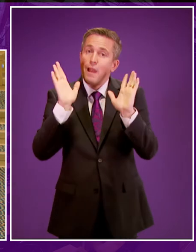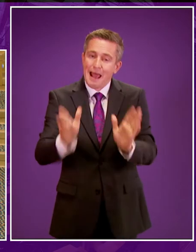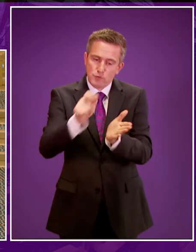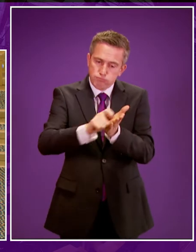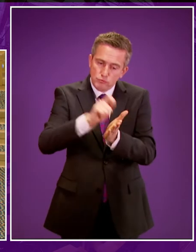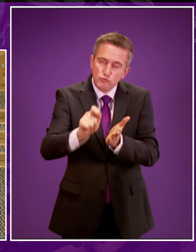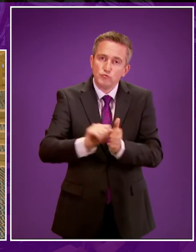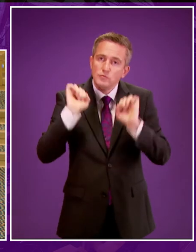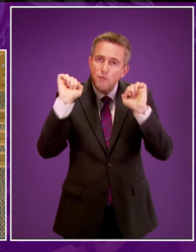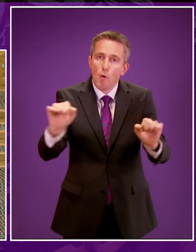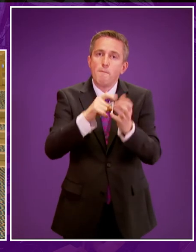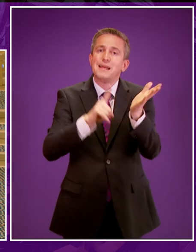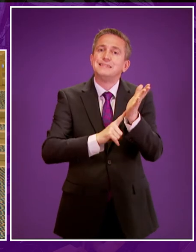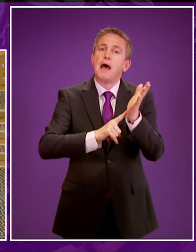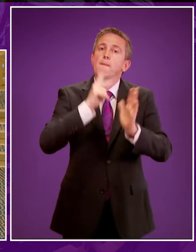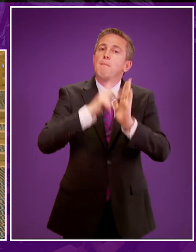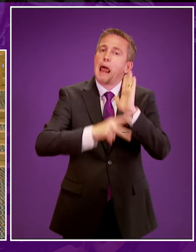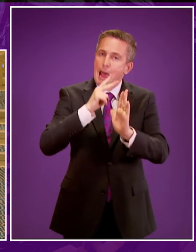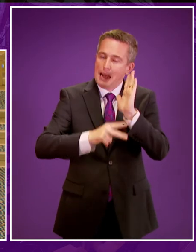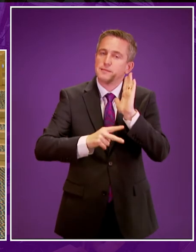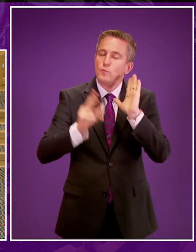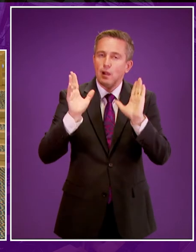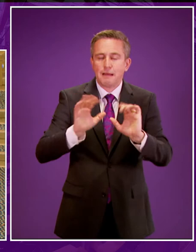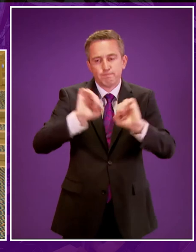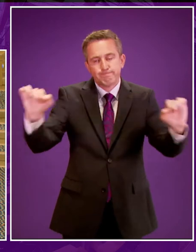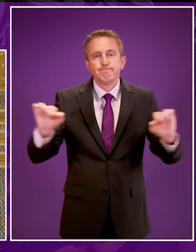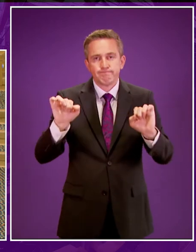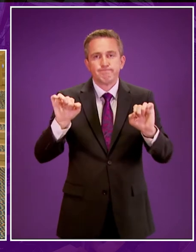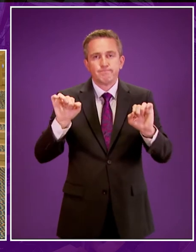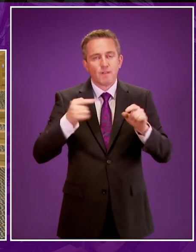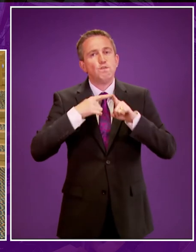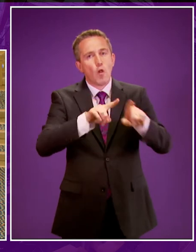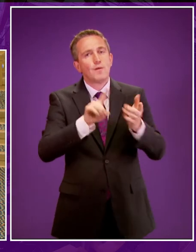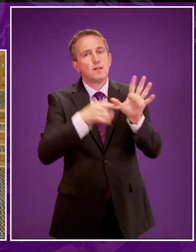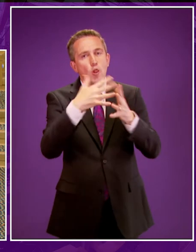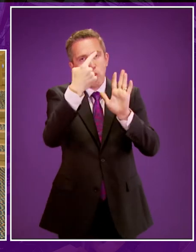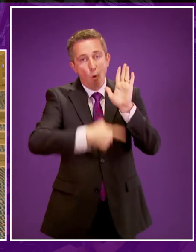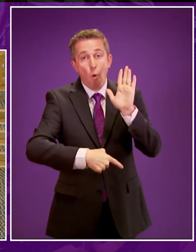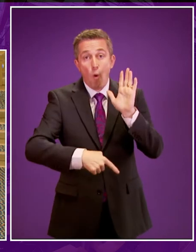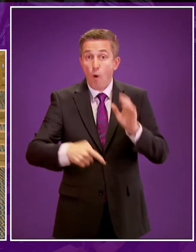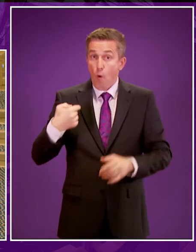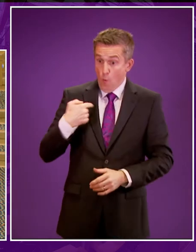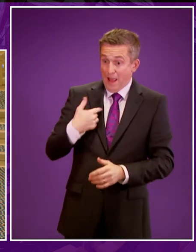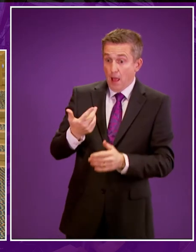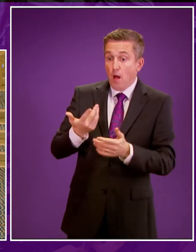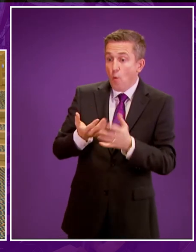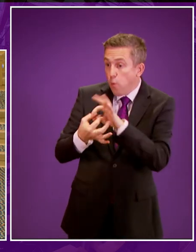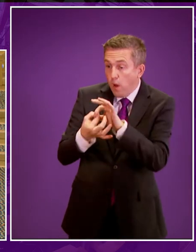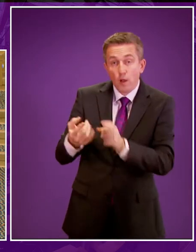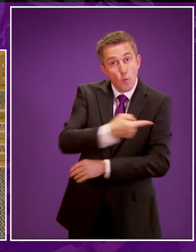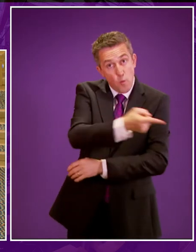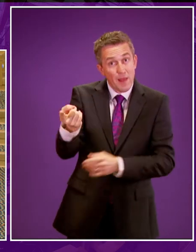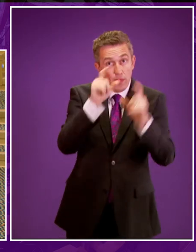own BSL plan under the guidance, under the terms of the legislation. We'll be working closely with colleges and universities